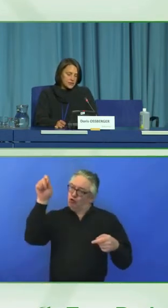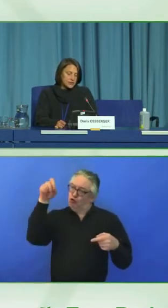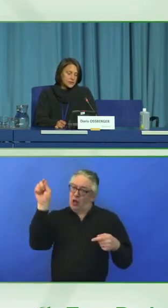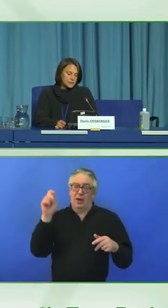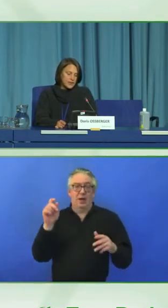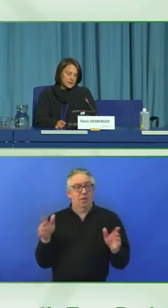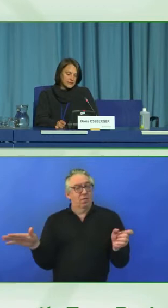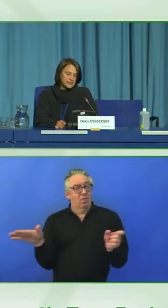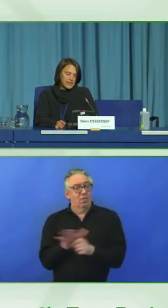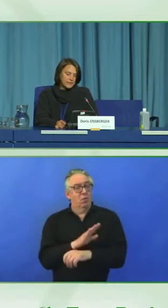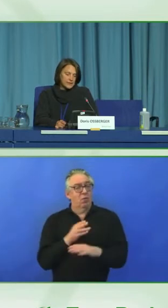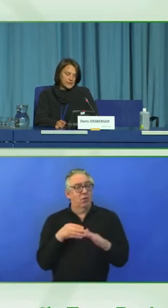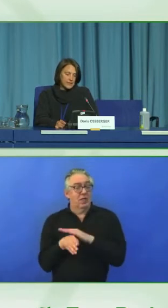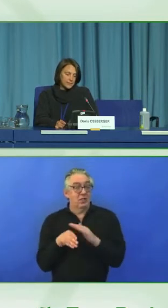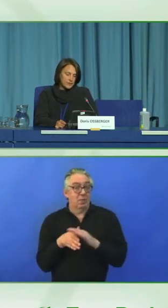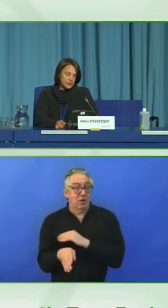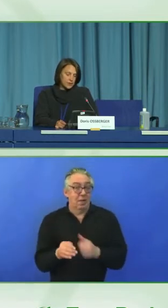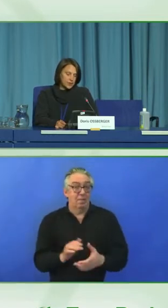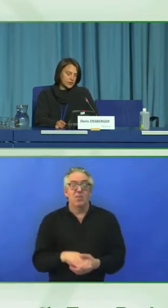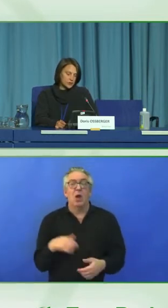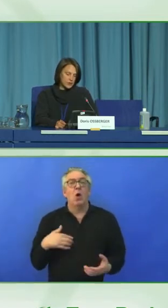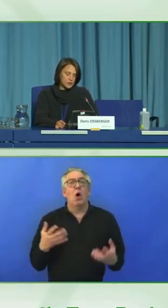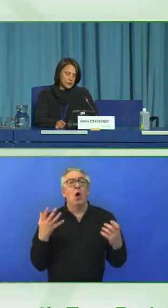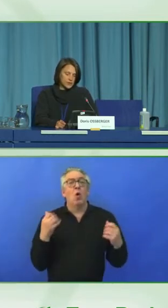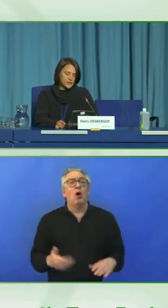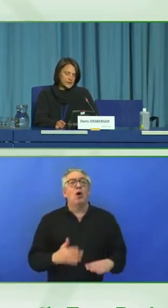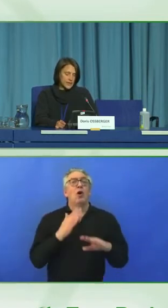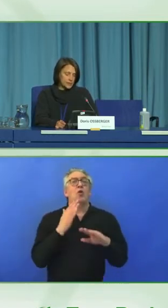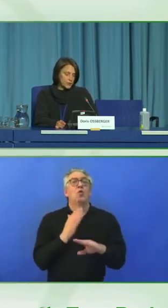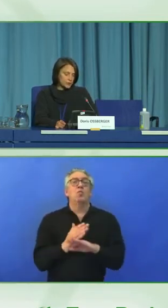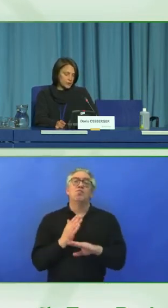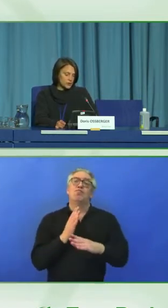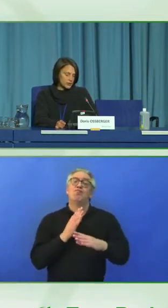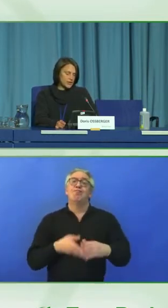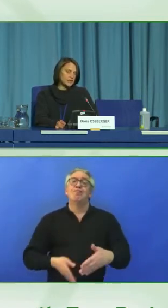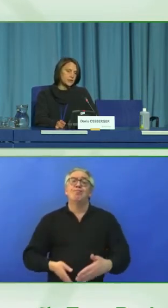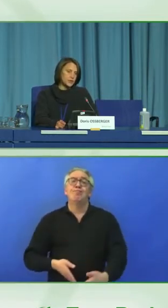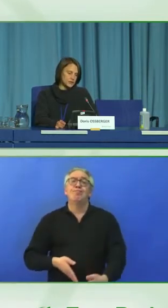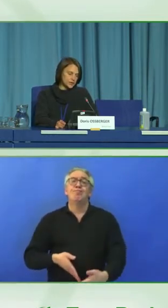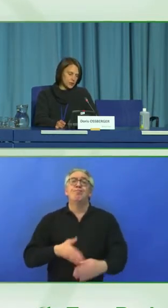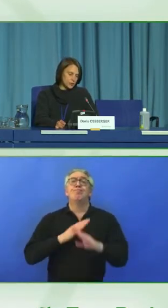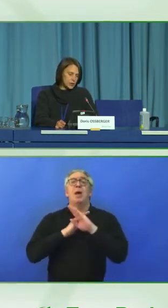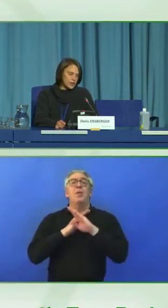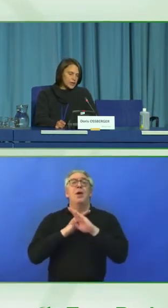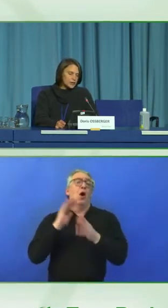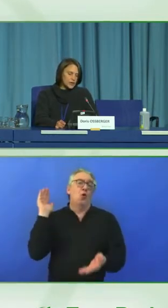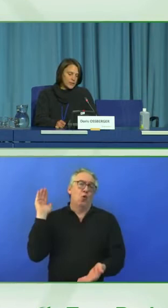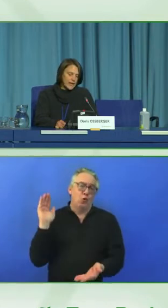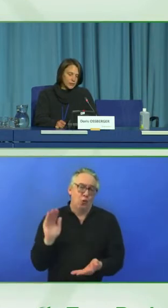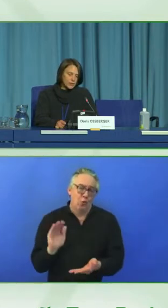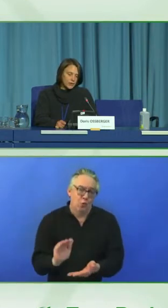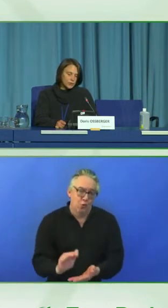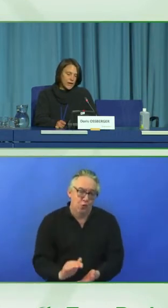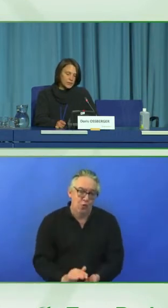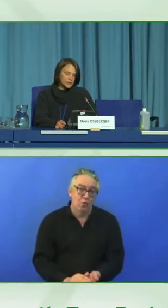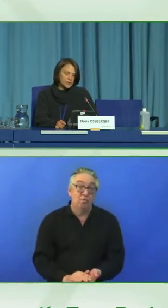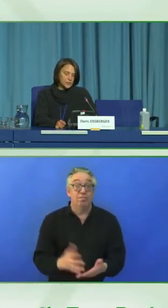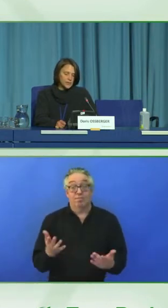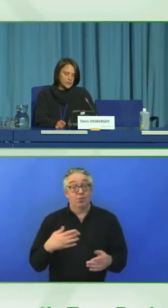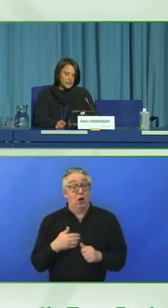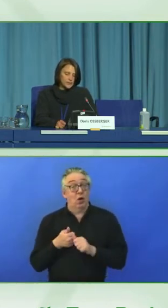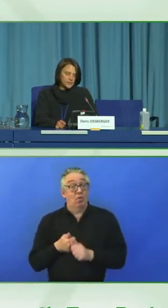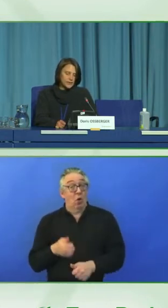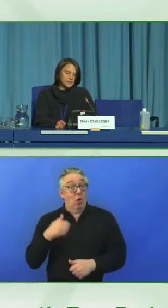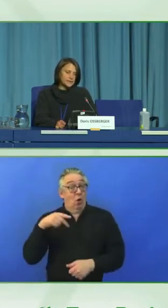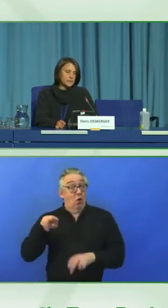intention is to reduce barriers step-by-step according to a universal design approach, and in doing so, to comply with the requirements